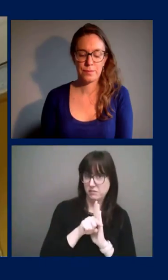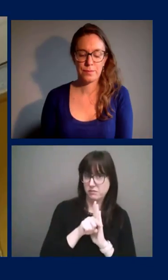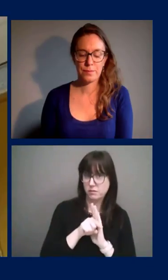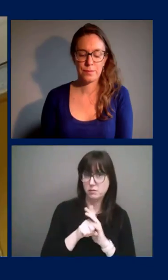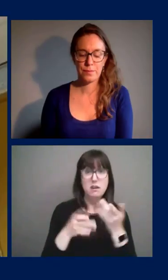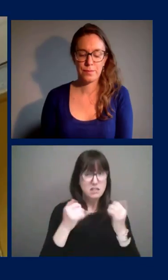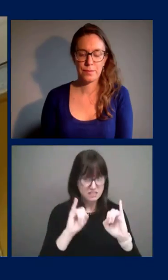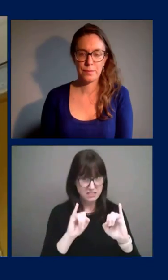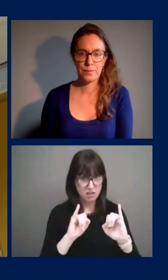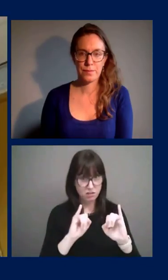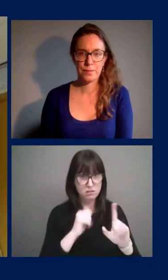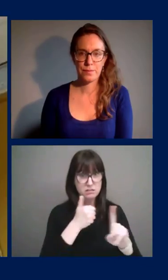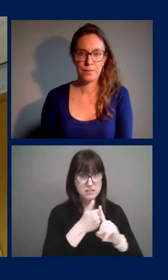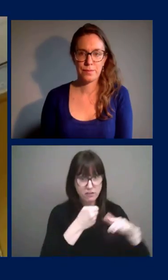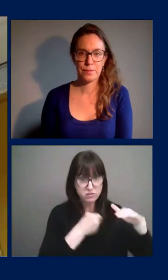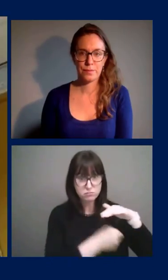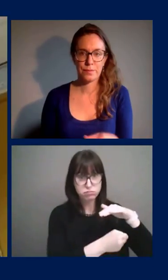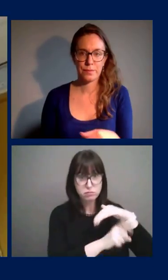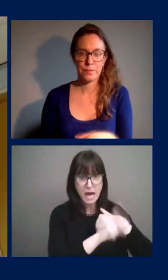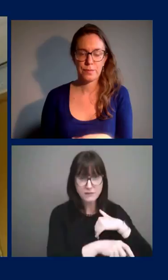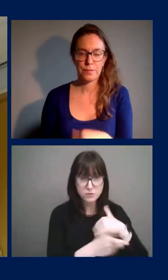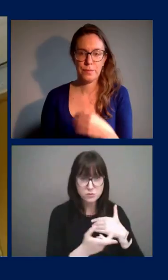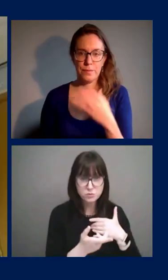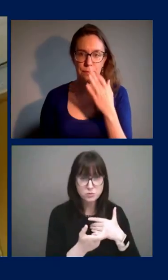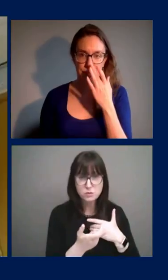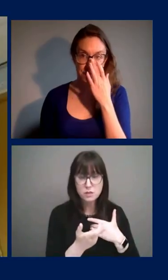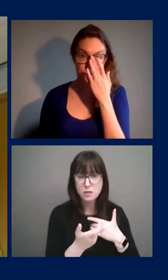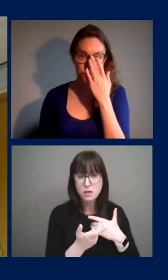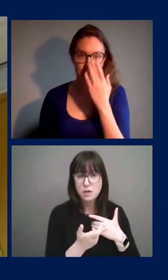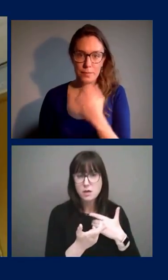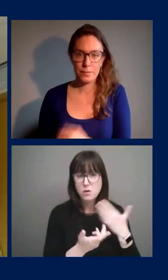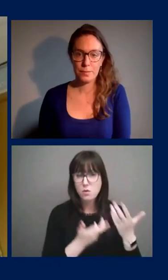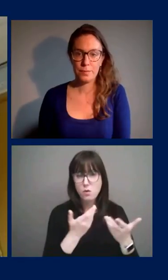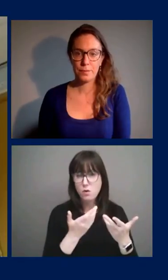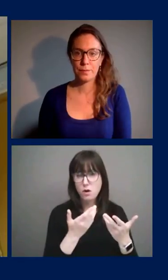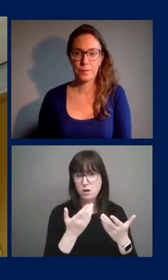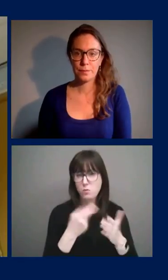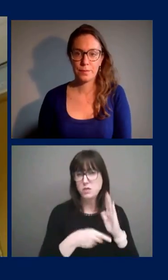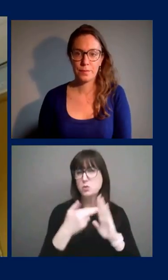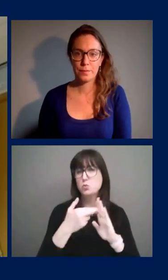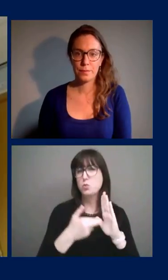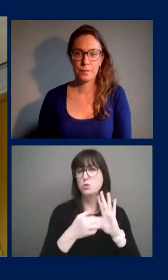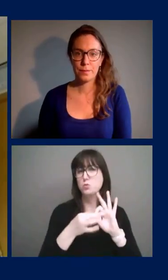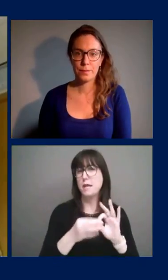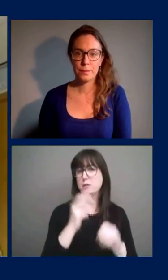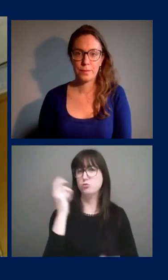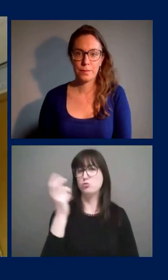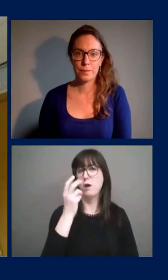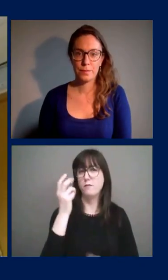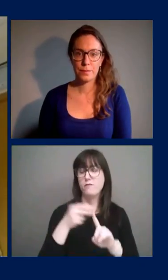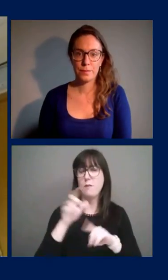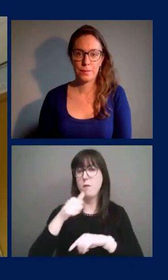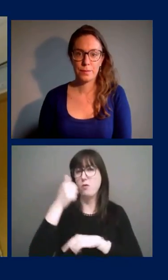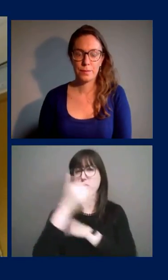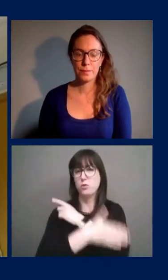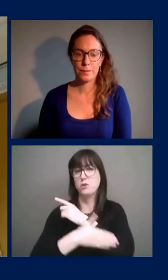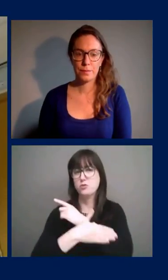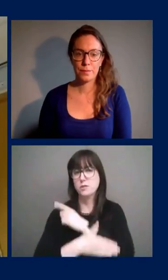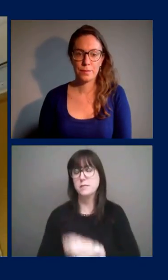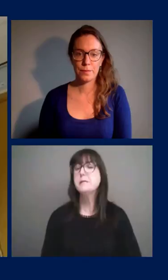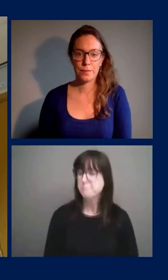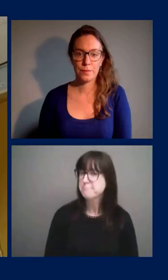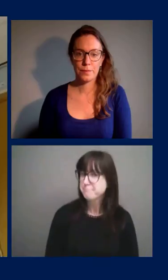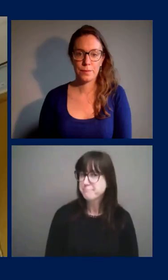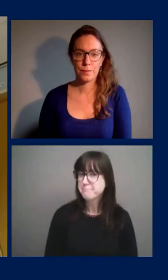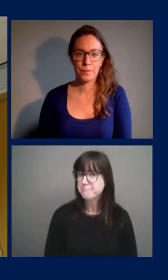that self-isolation or what is the kind of, uh, gray area there? Yes. There's a lot of, uh, talk about